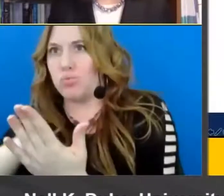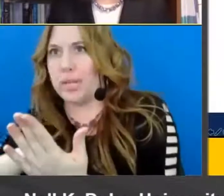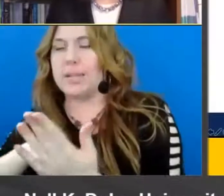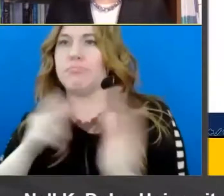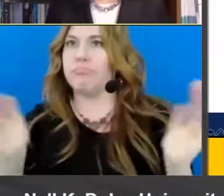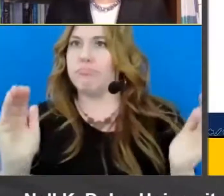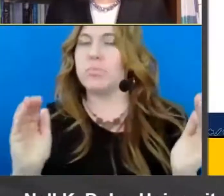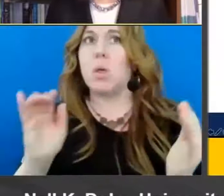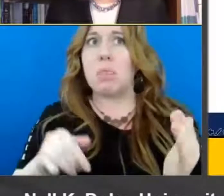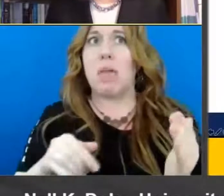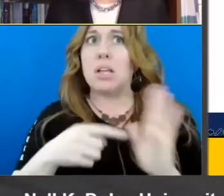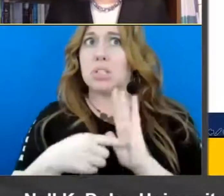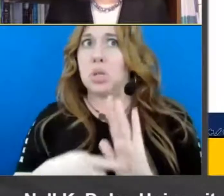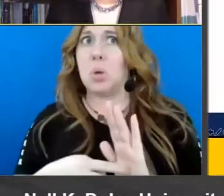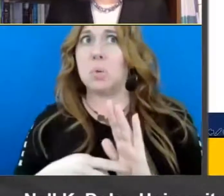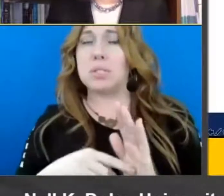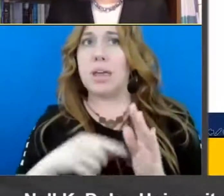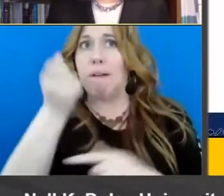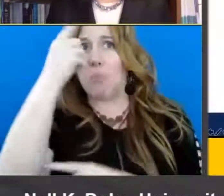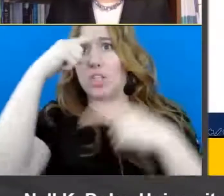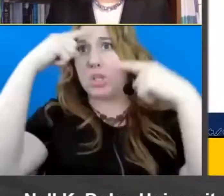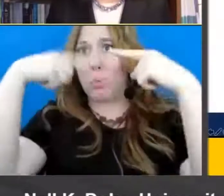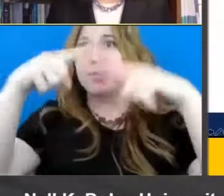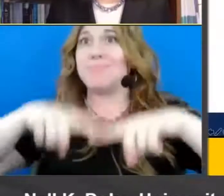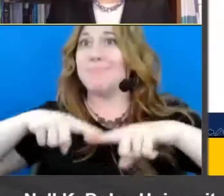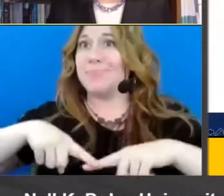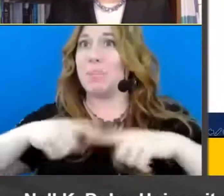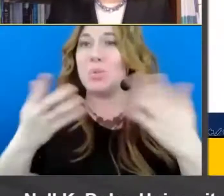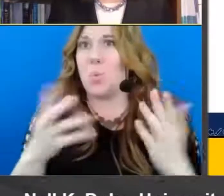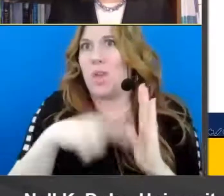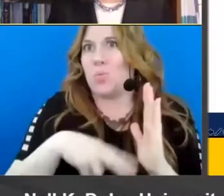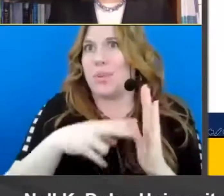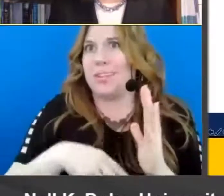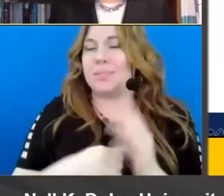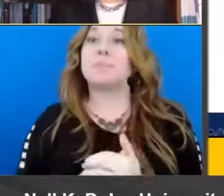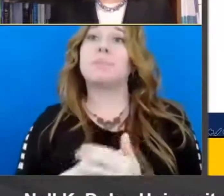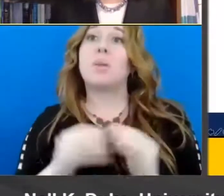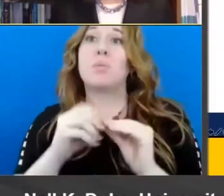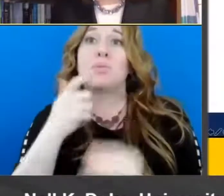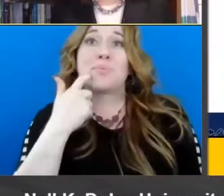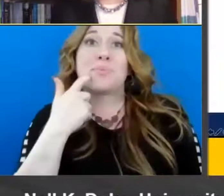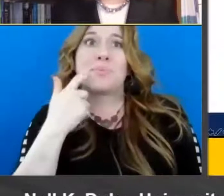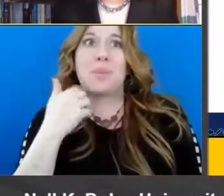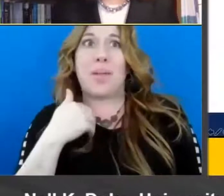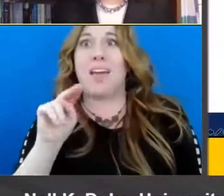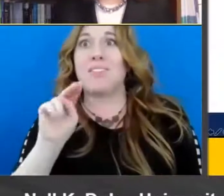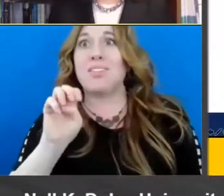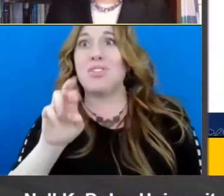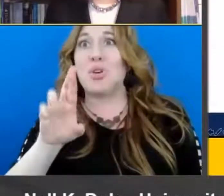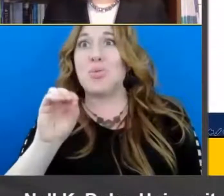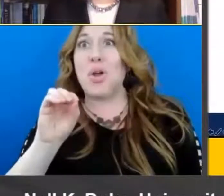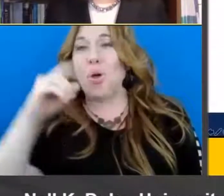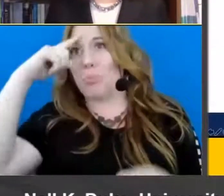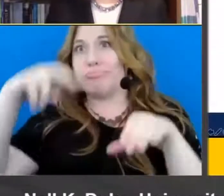do vary based on what we're reading more recently we have neuroimaging to help us think